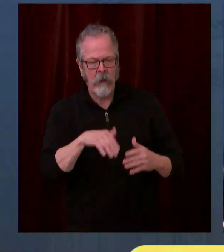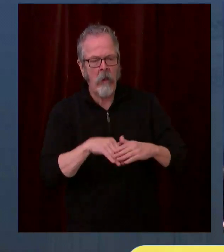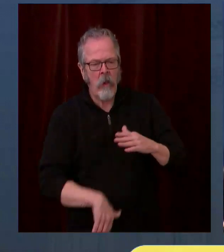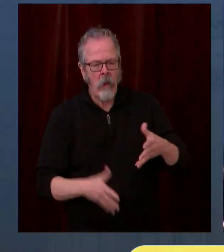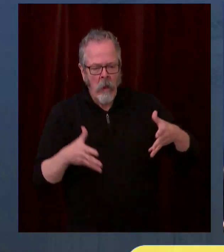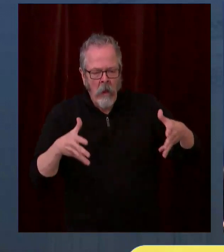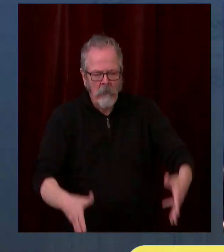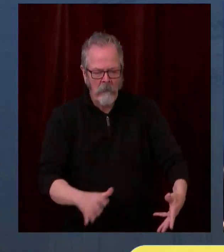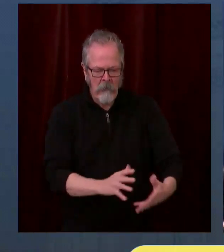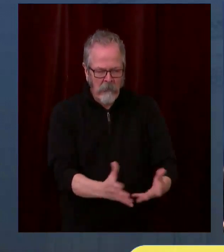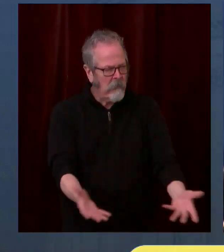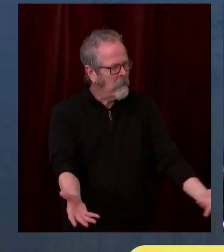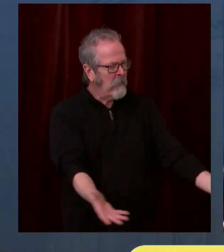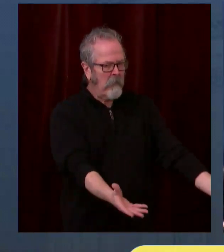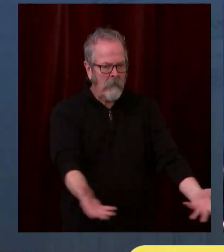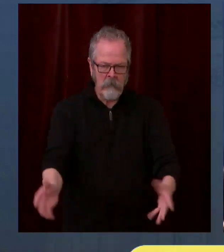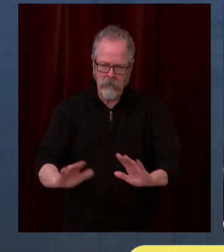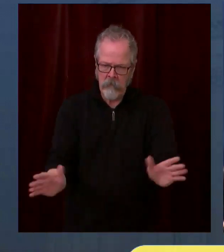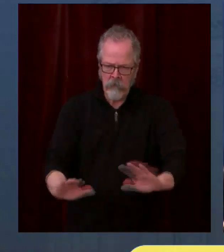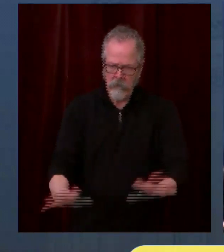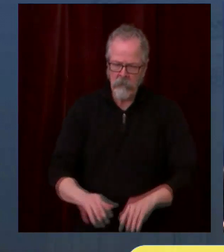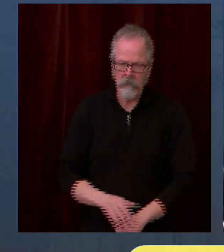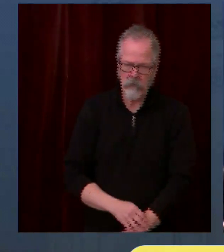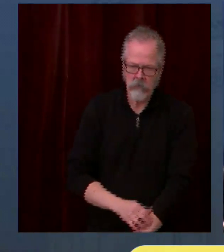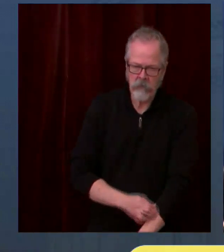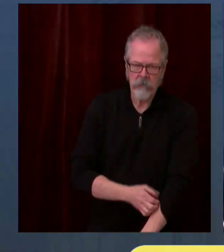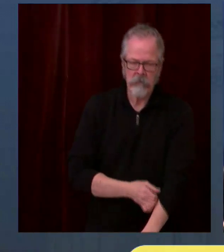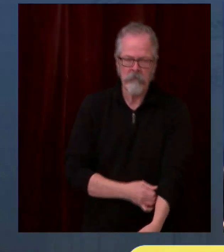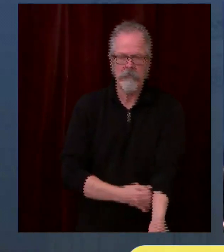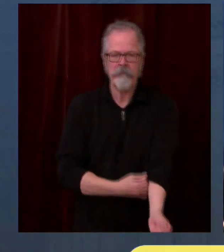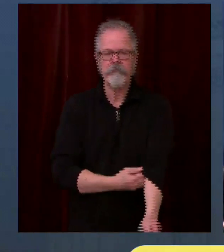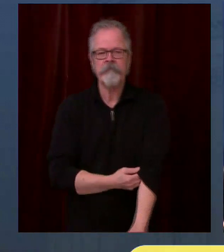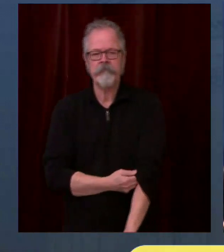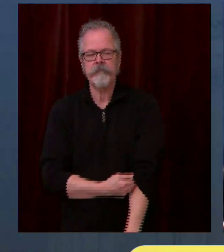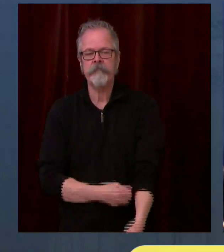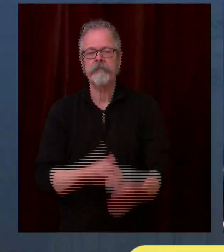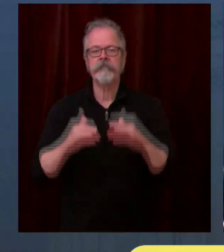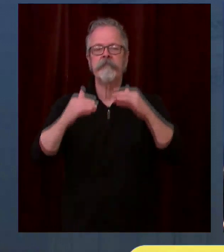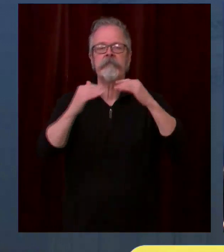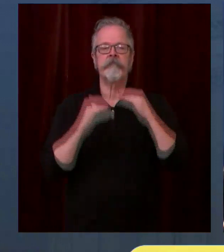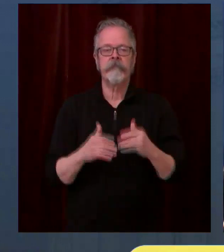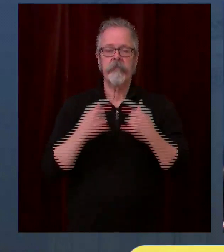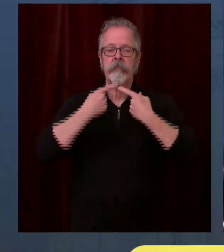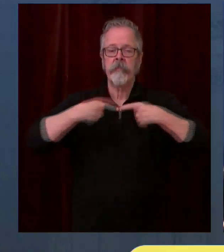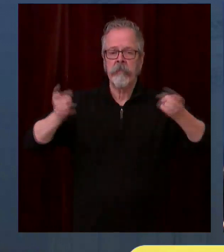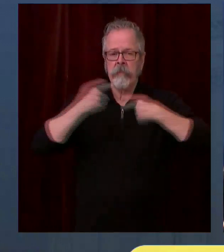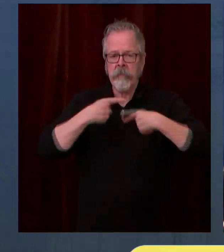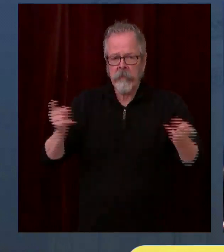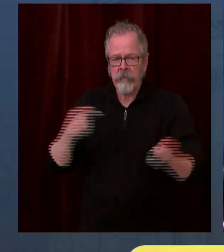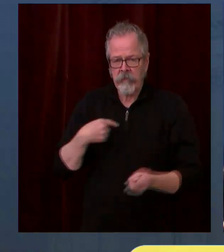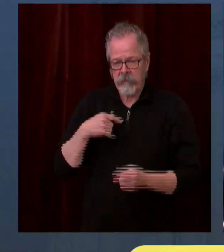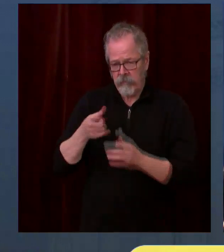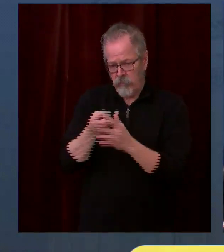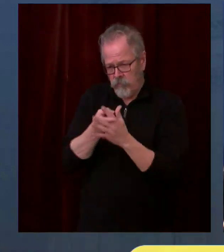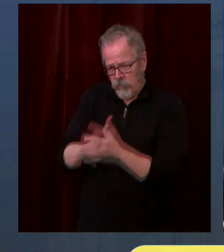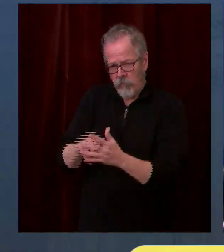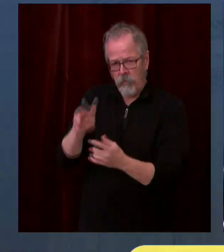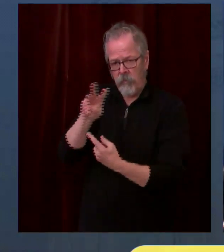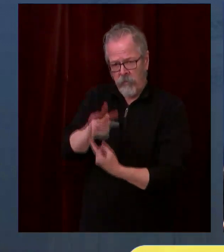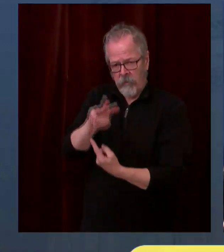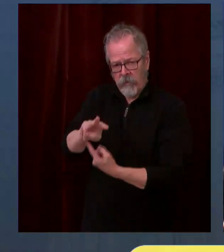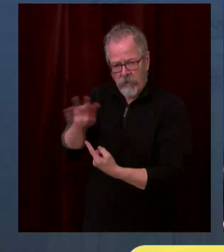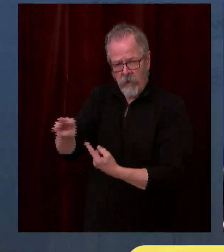to determine your eligibility now and going forward, you can go to the State Department of Health